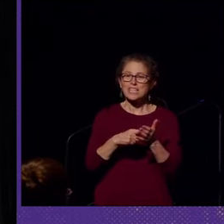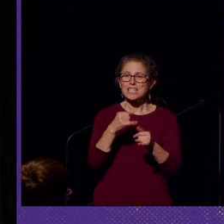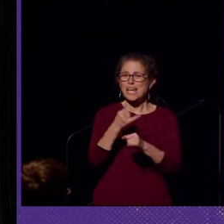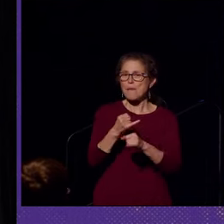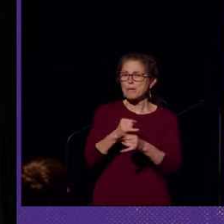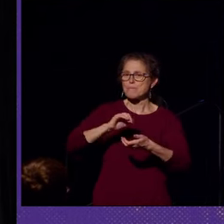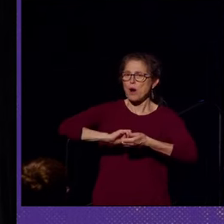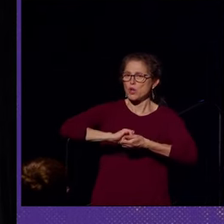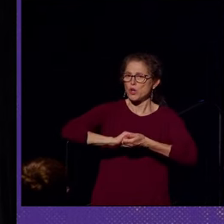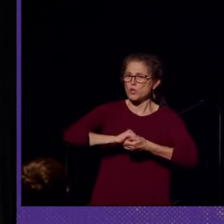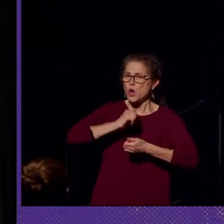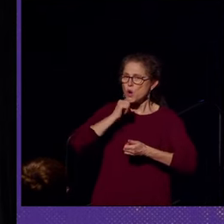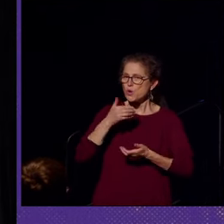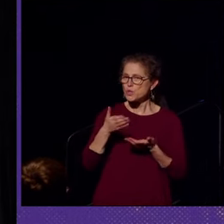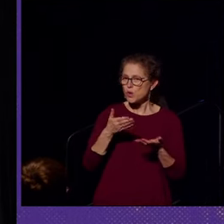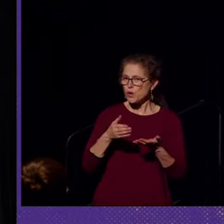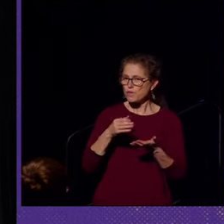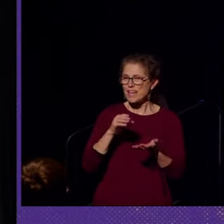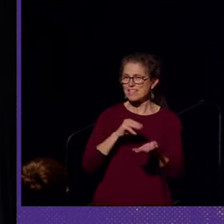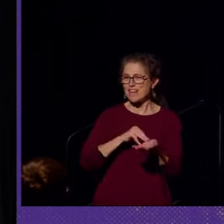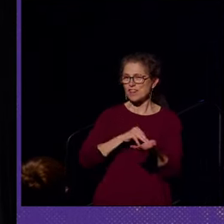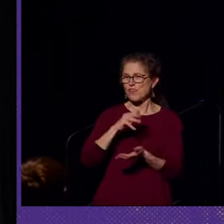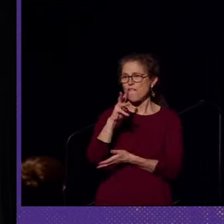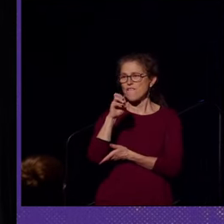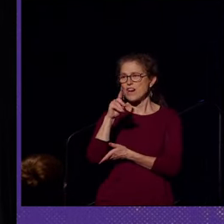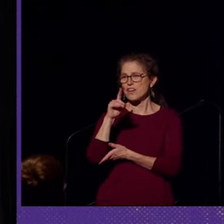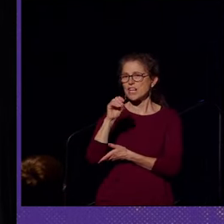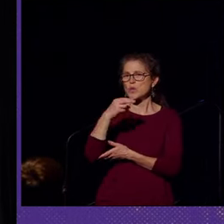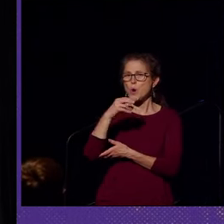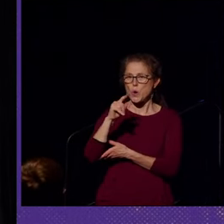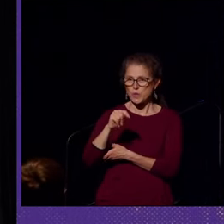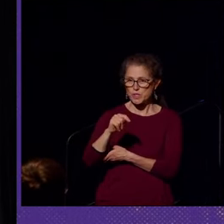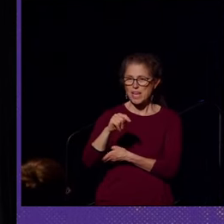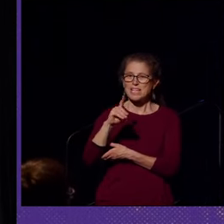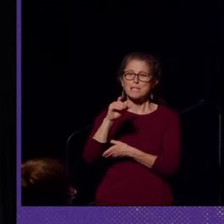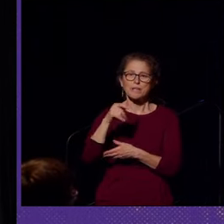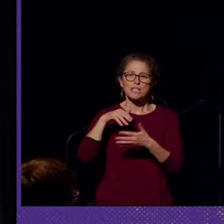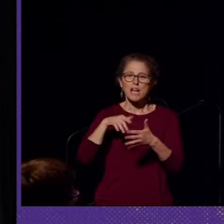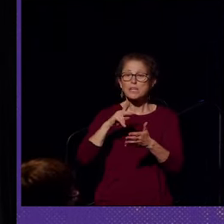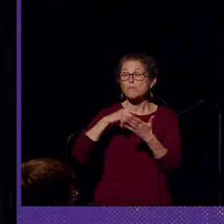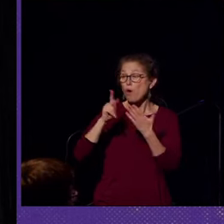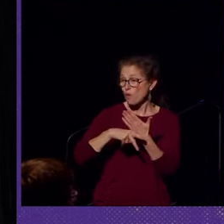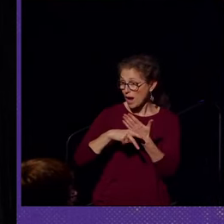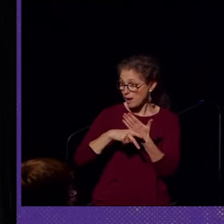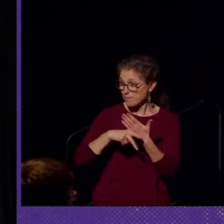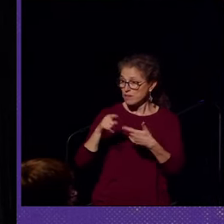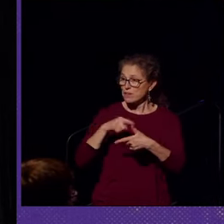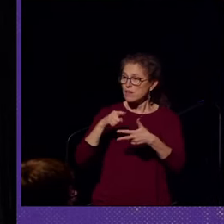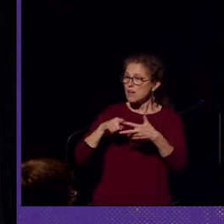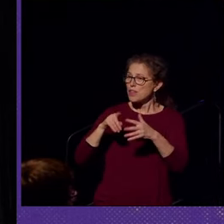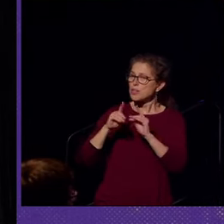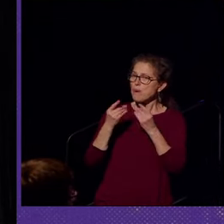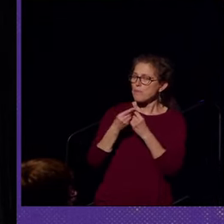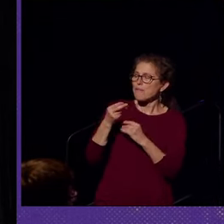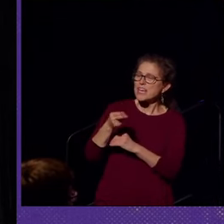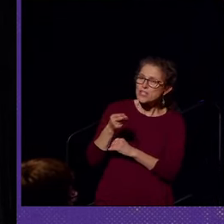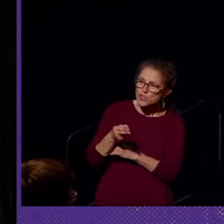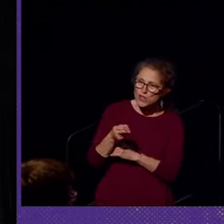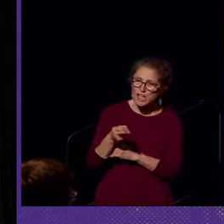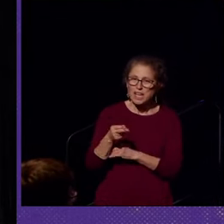partners who served as Dr. Verdi's host. That would include the Disability Studies Program, the Department of History,